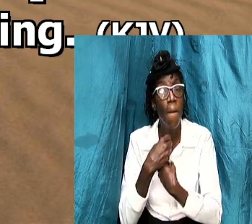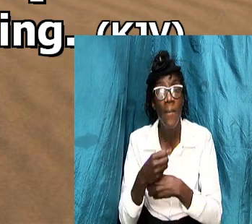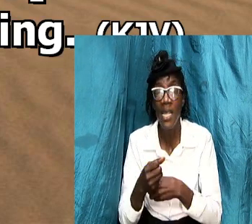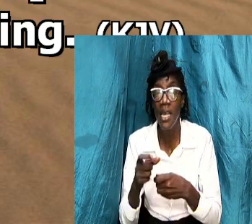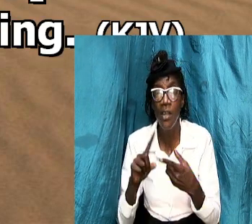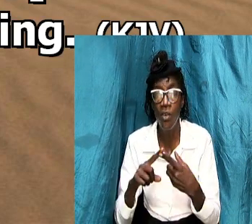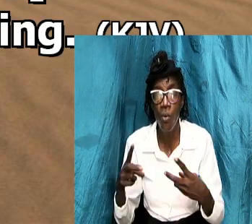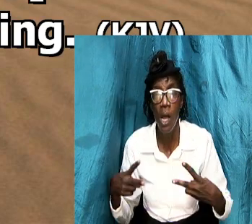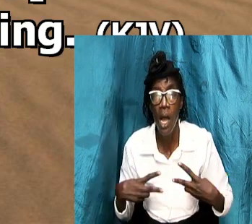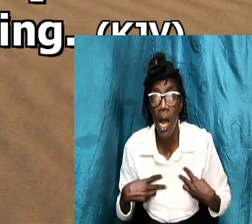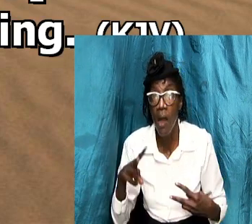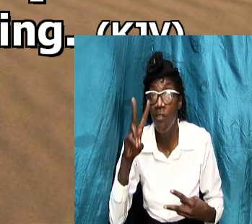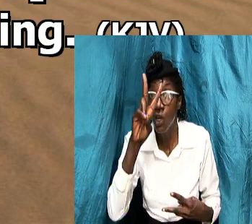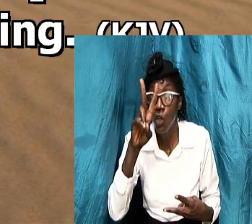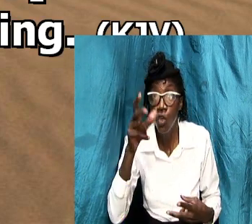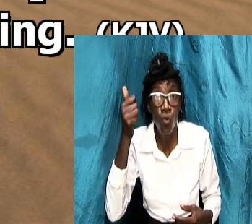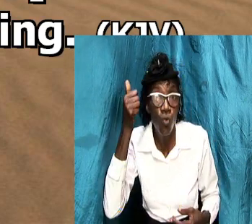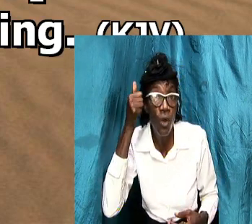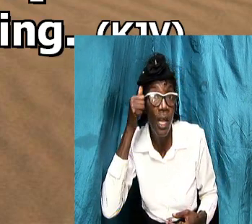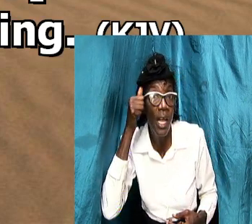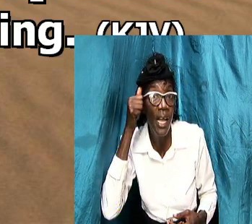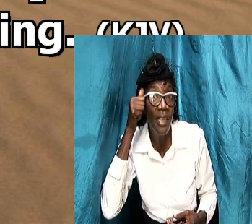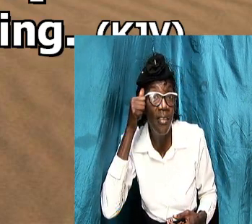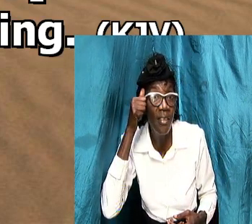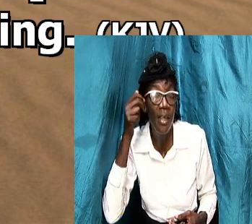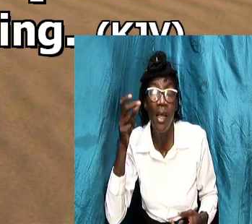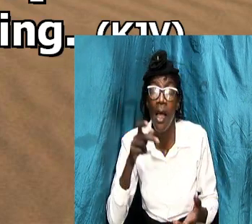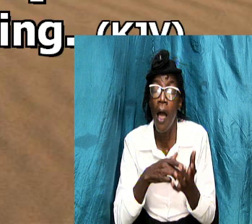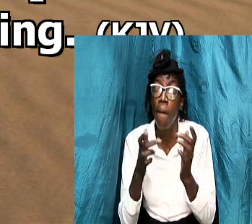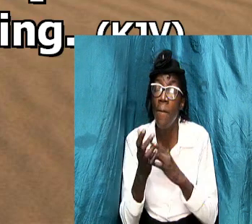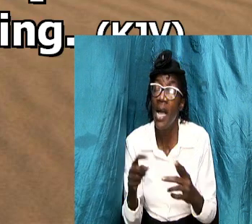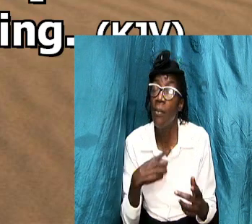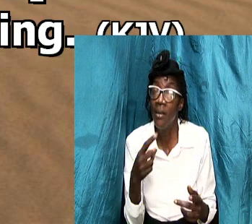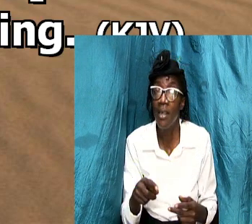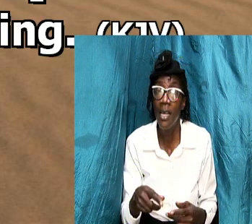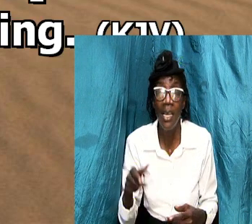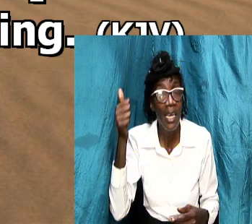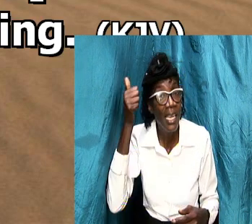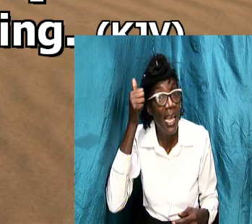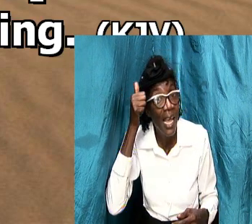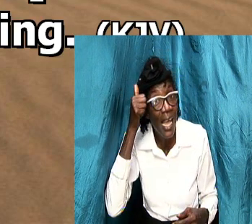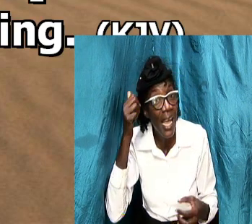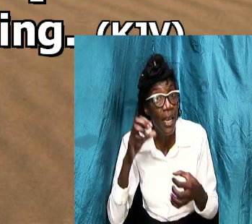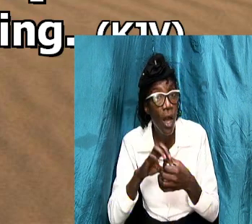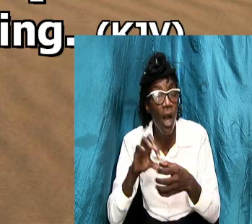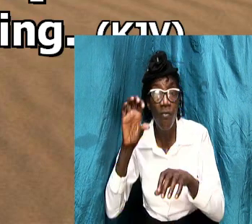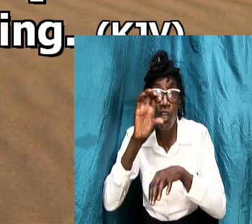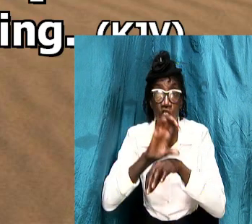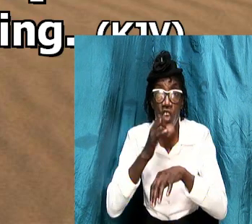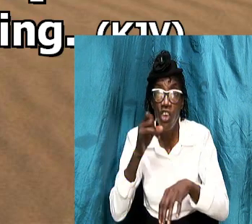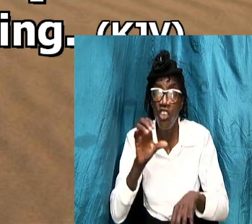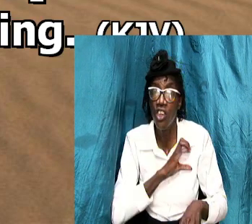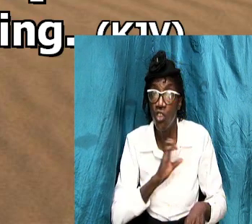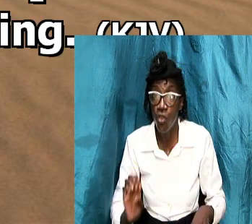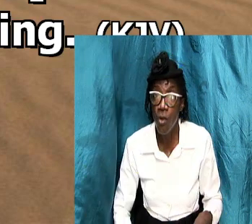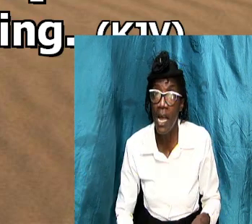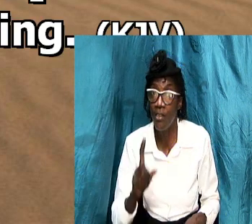to have two heads the bible said the head of the church is christ one head